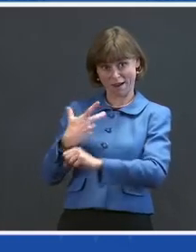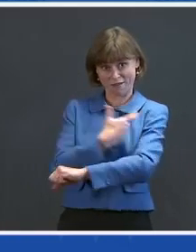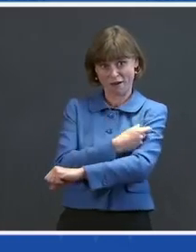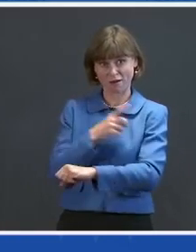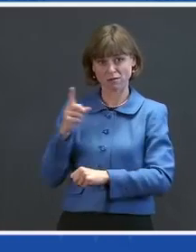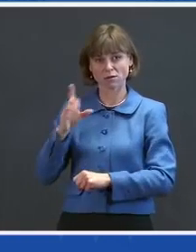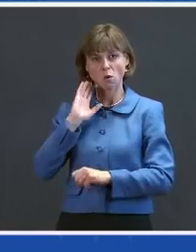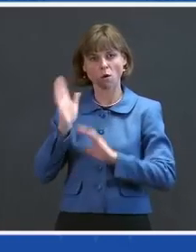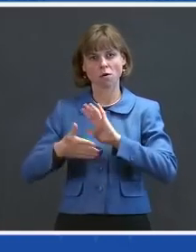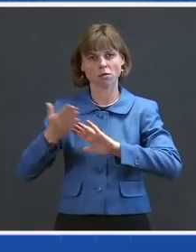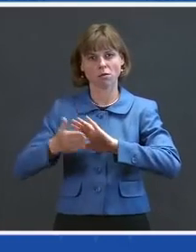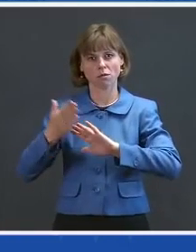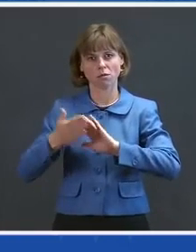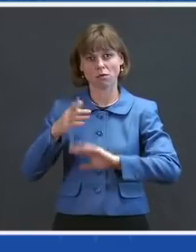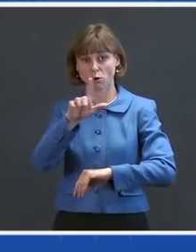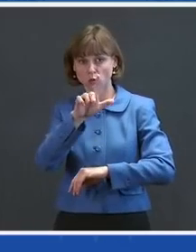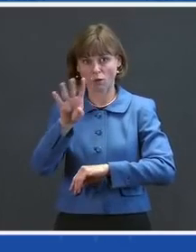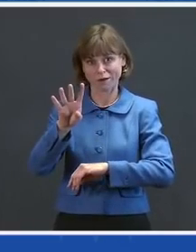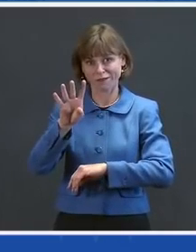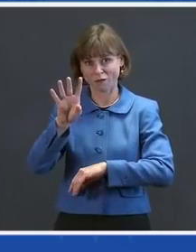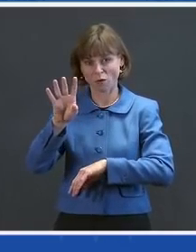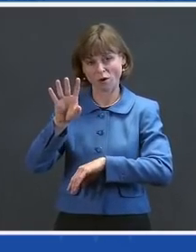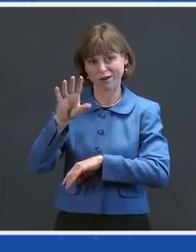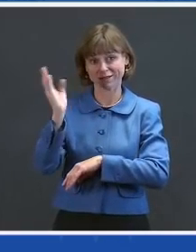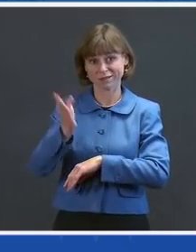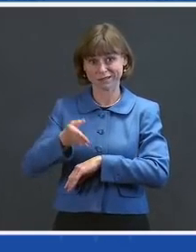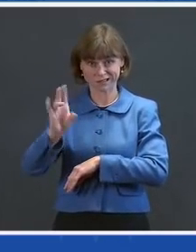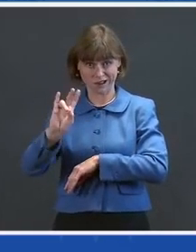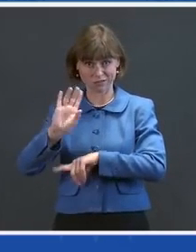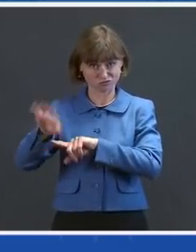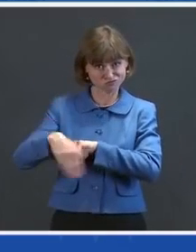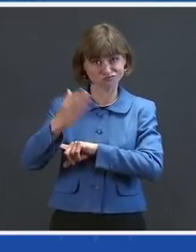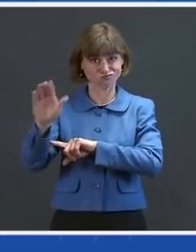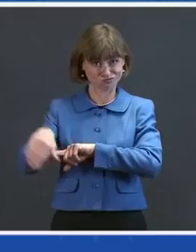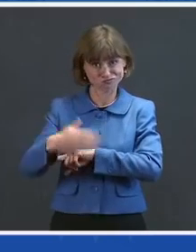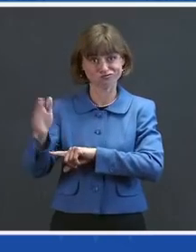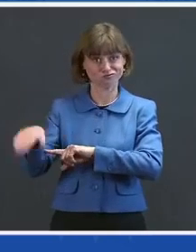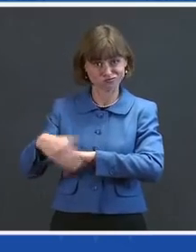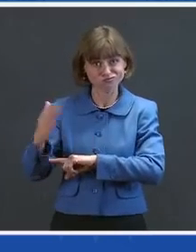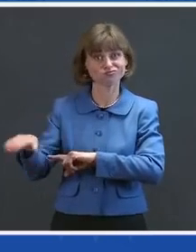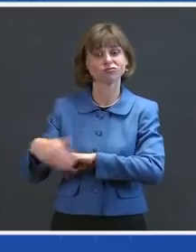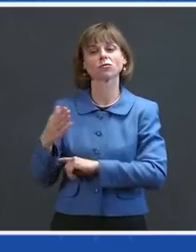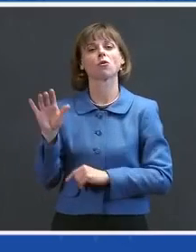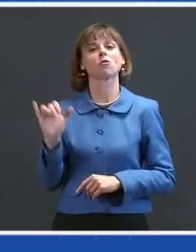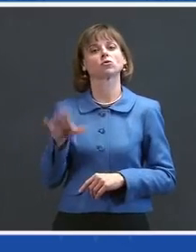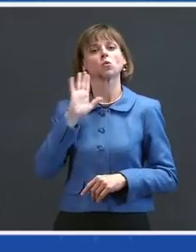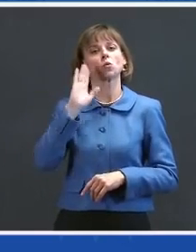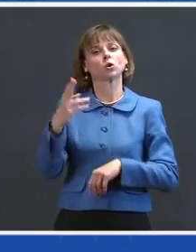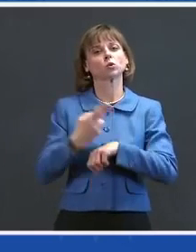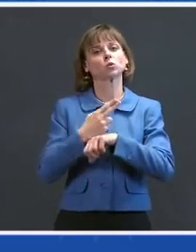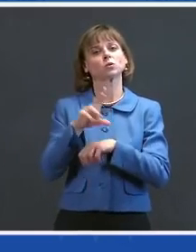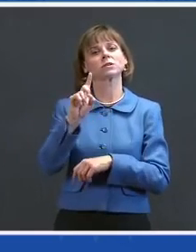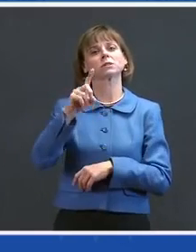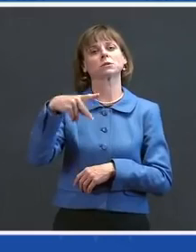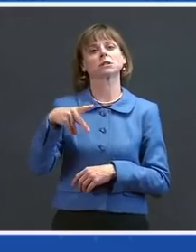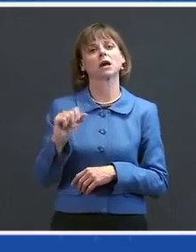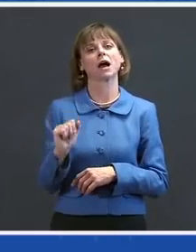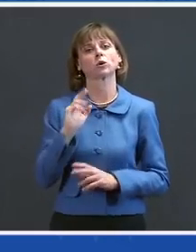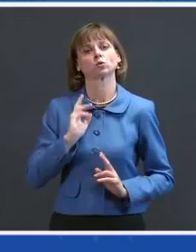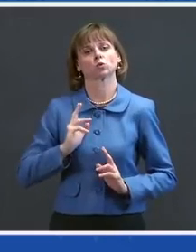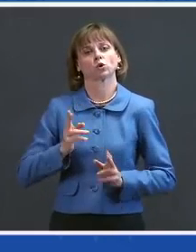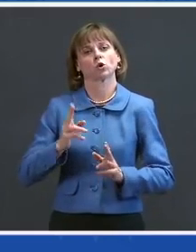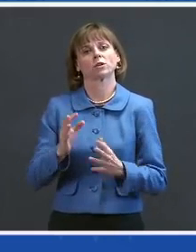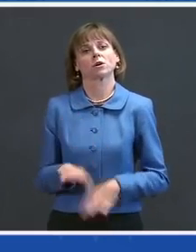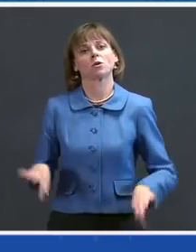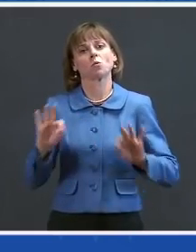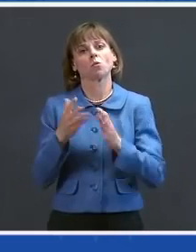operate 24-7. In addition, we'll continue to use the Defense Production Act to expedite critical